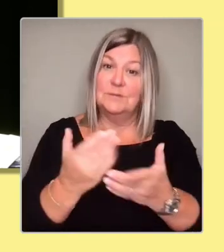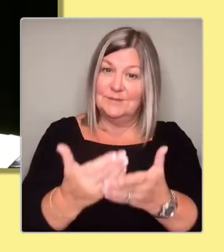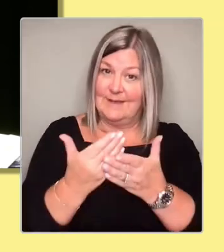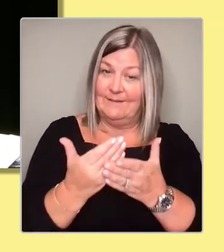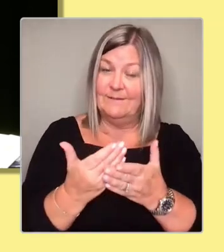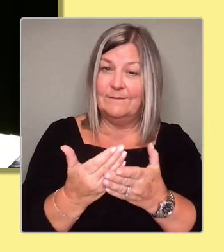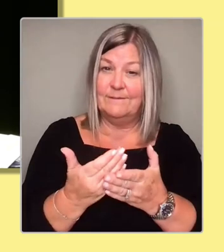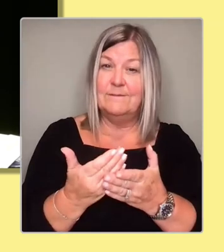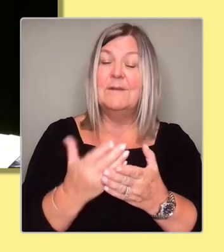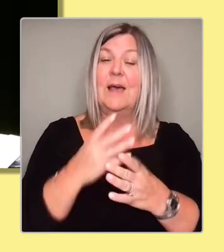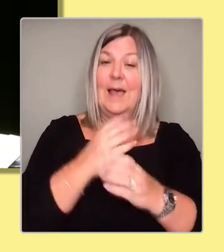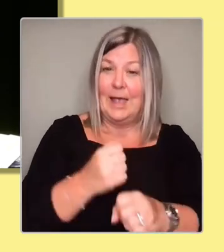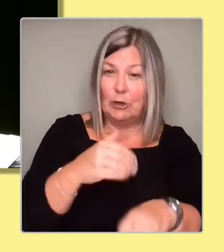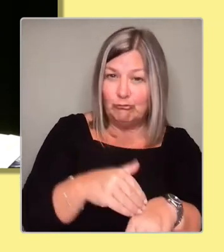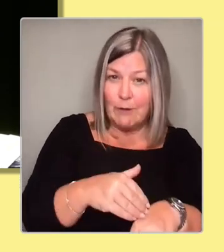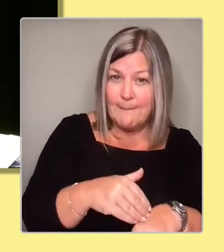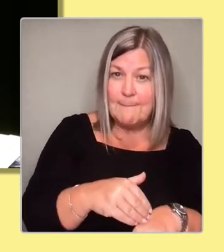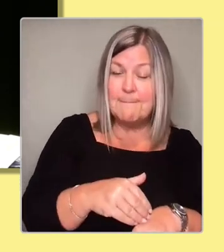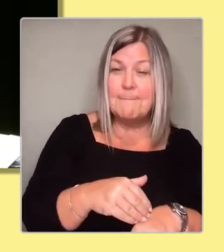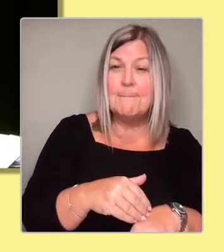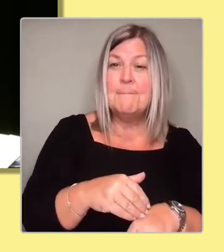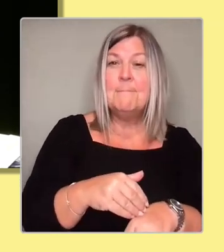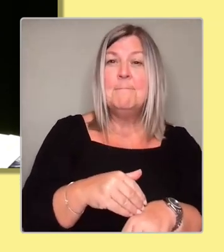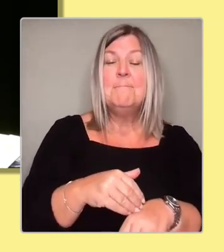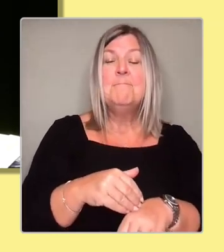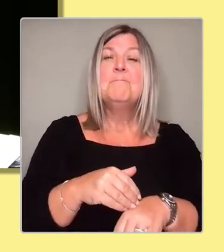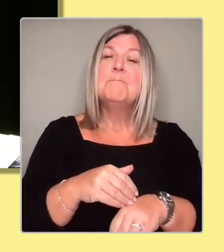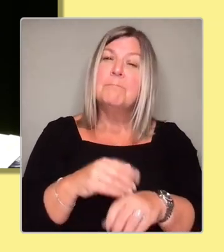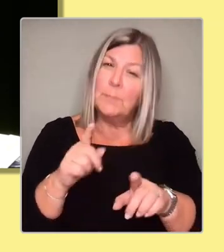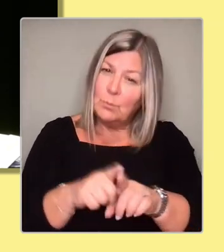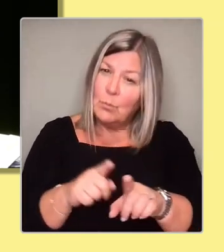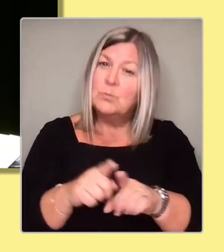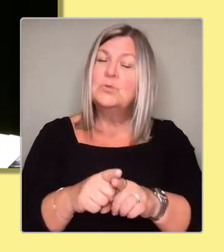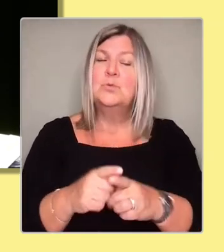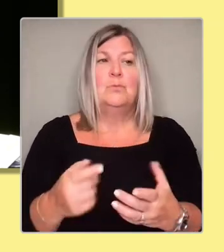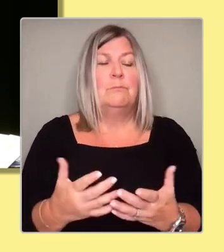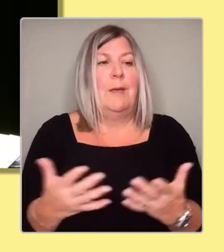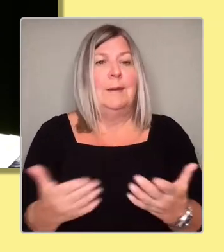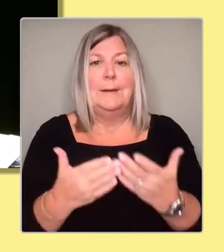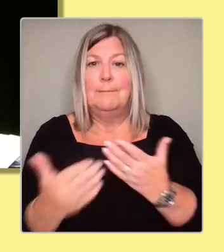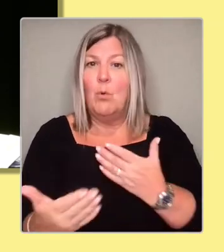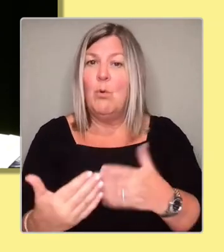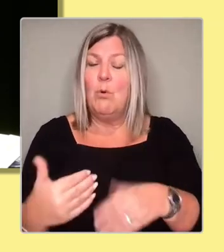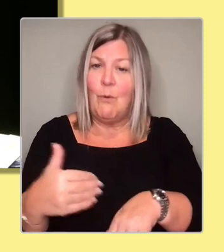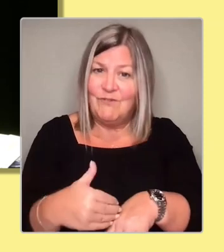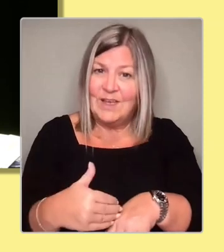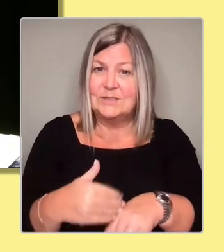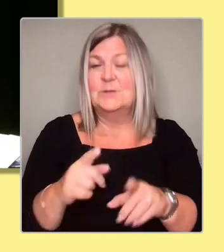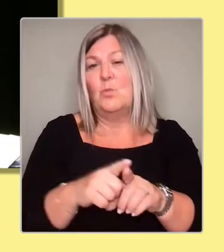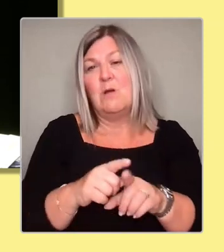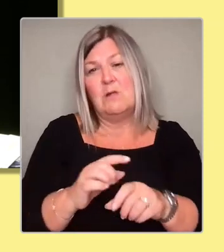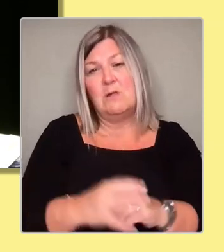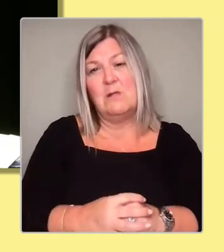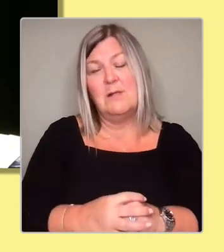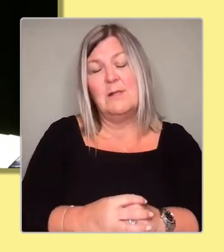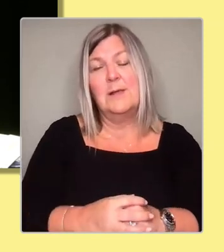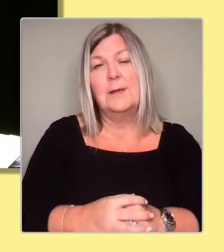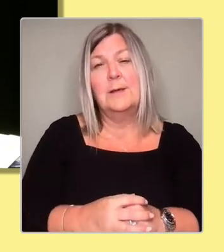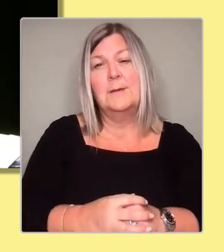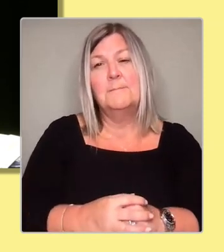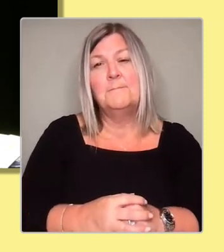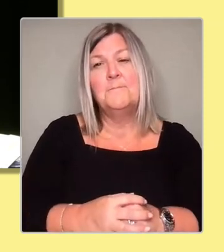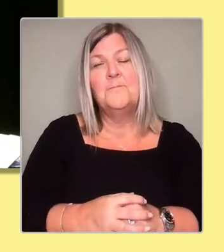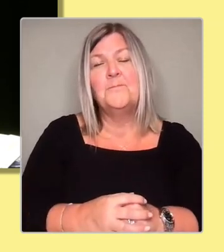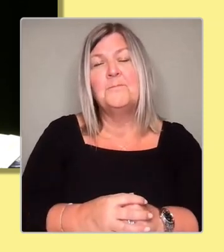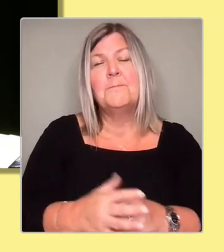not just incitement, but also stirring up offences as well. For me, I am unequivocal